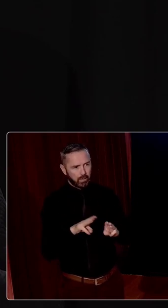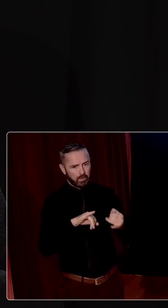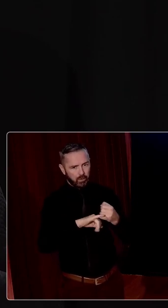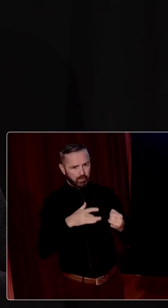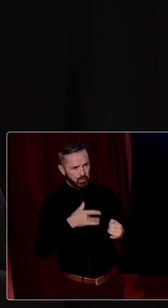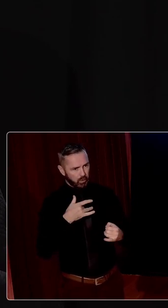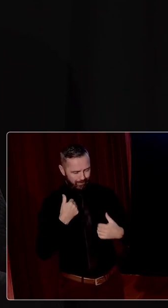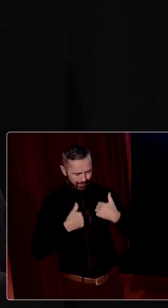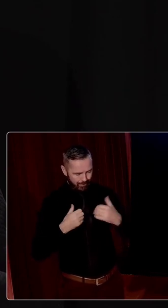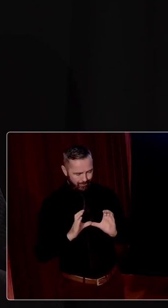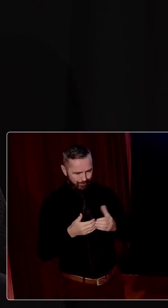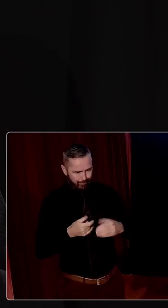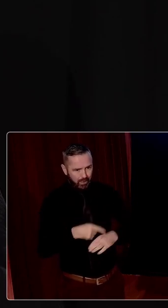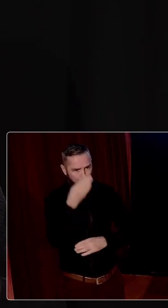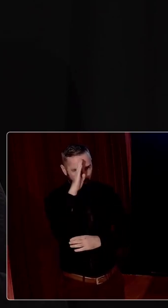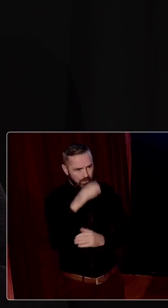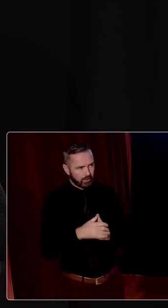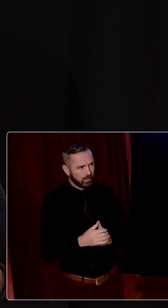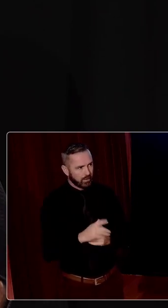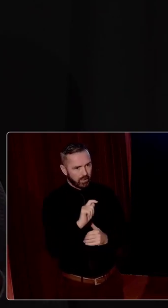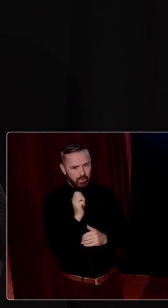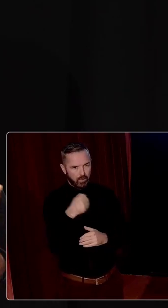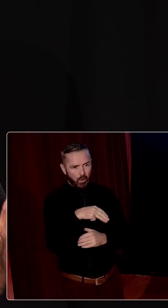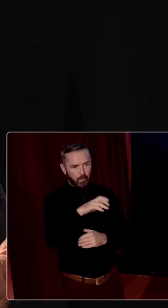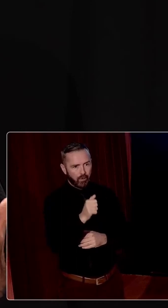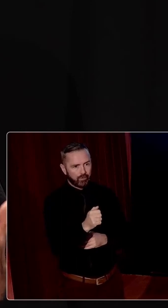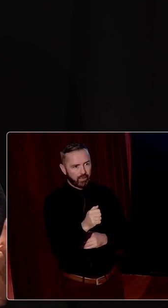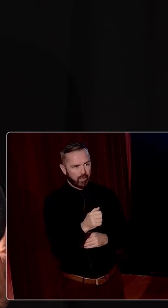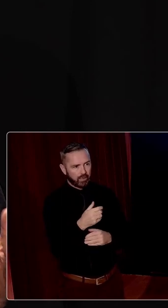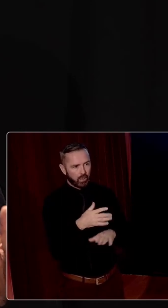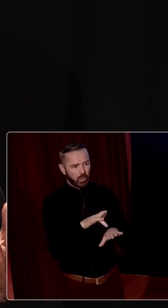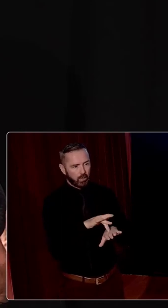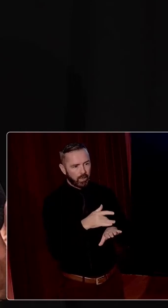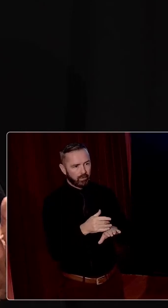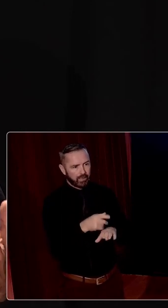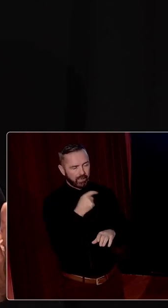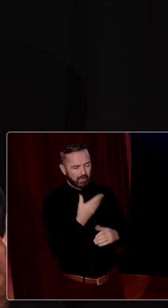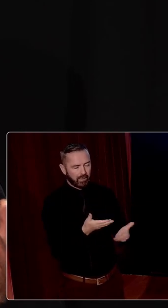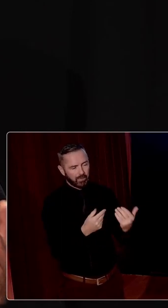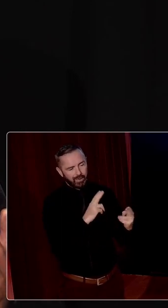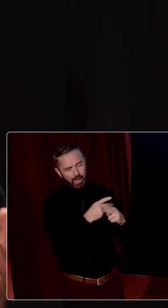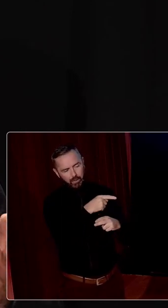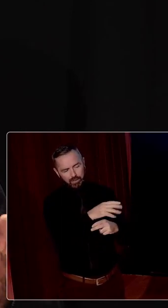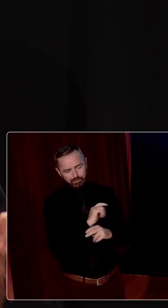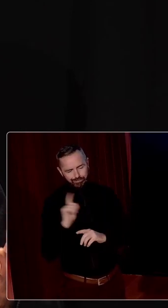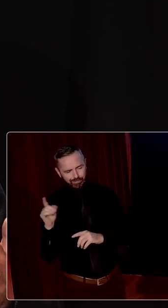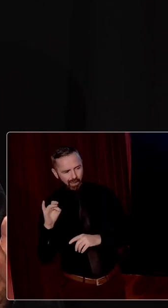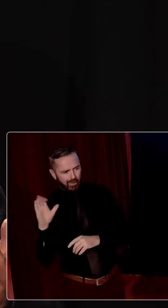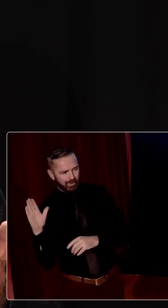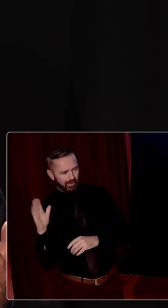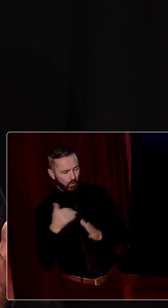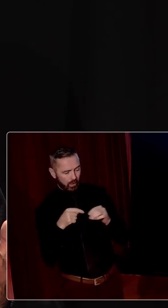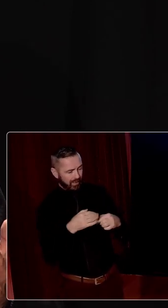stake in the country. Absolutely. Tom Murphy, the playwright captured that very well in the late 1950s, come on out of here to hell. You know, what is here for